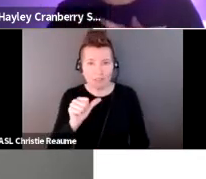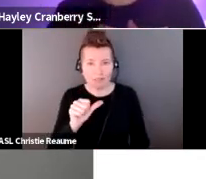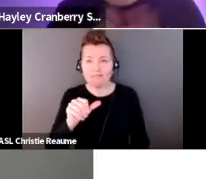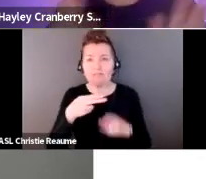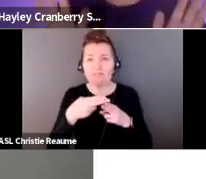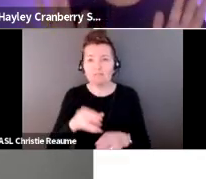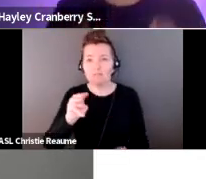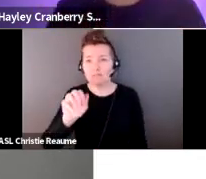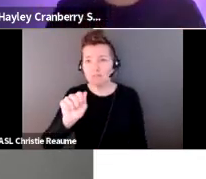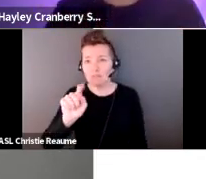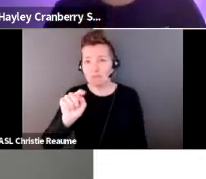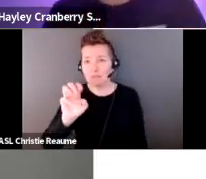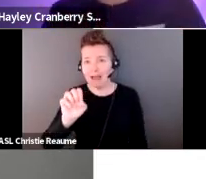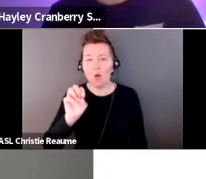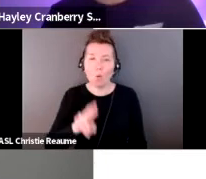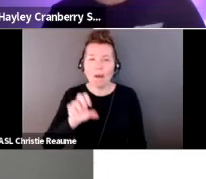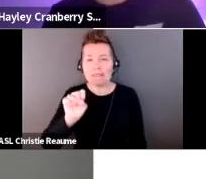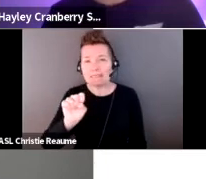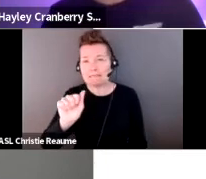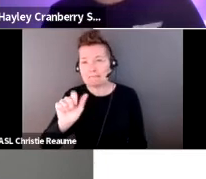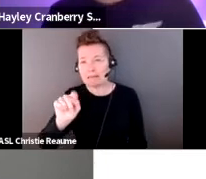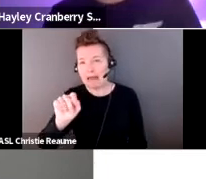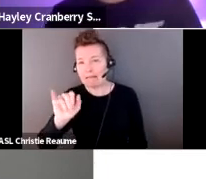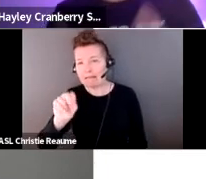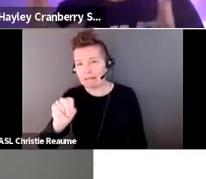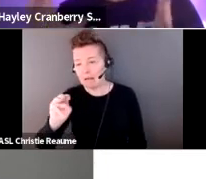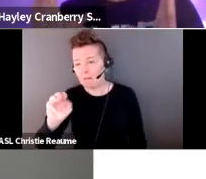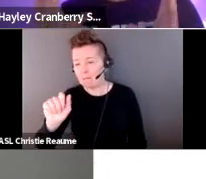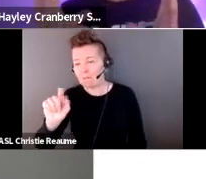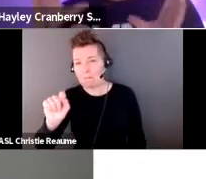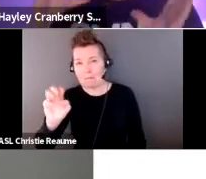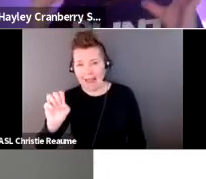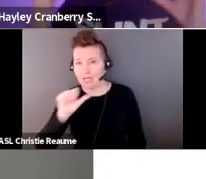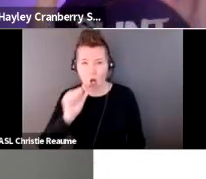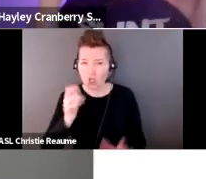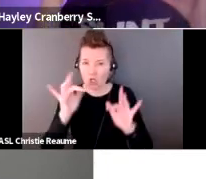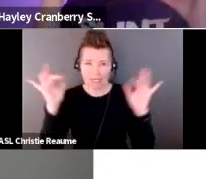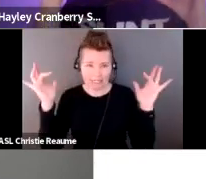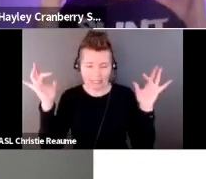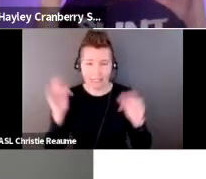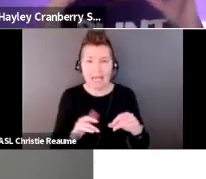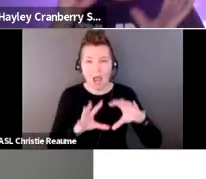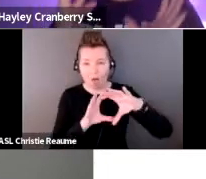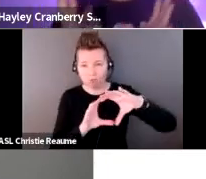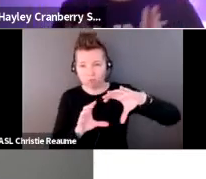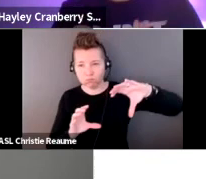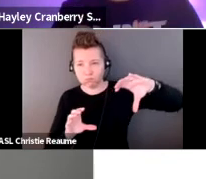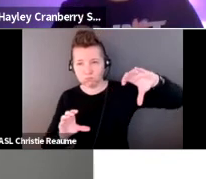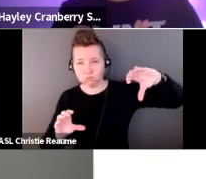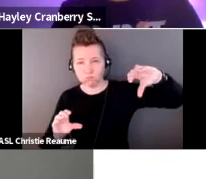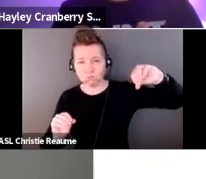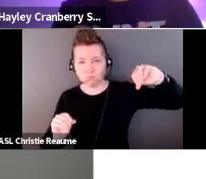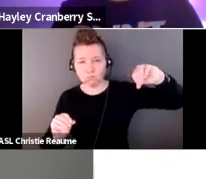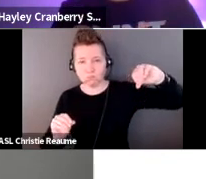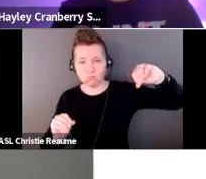call it satin matte. And it is kind of like an oblong object that sits